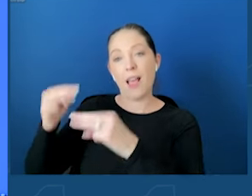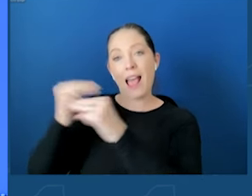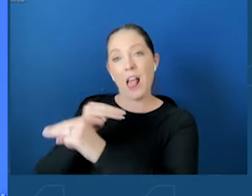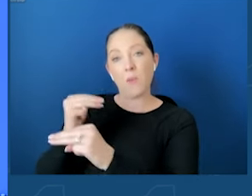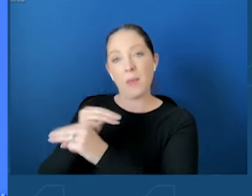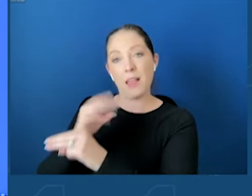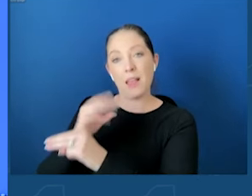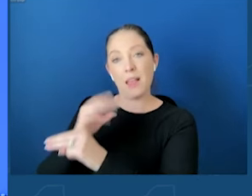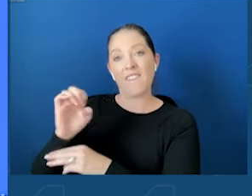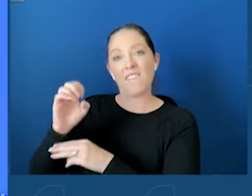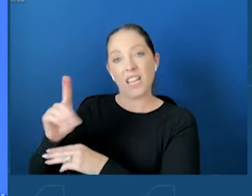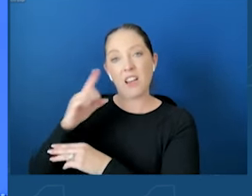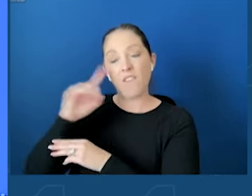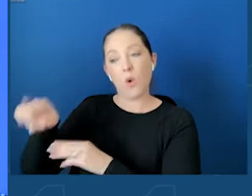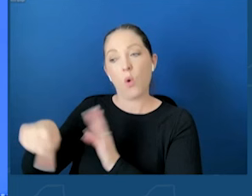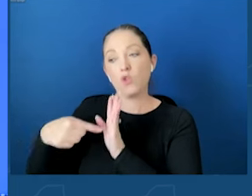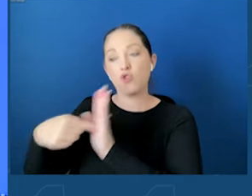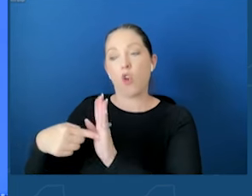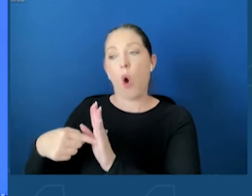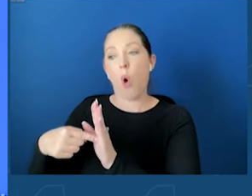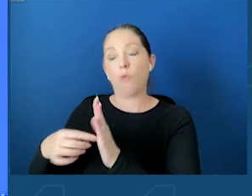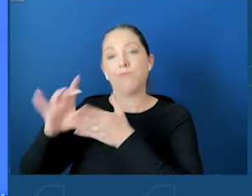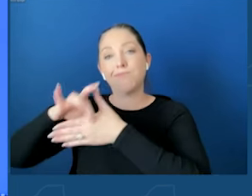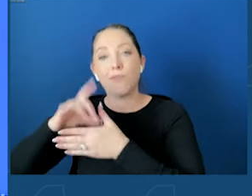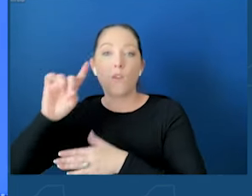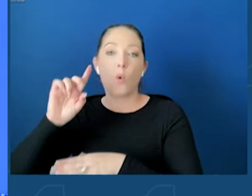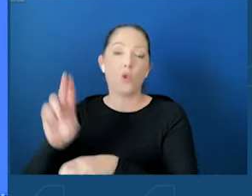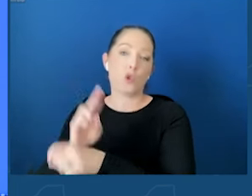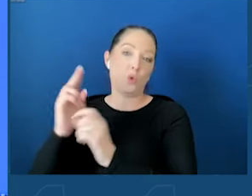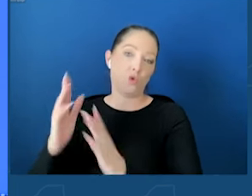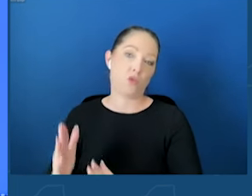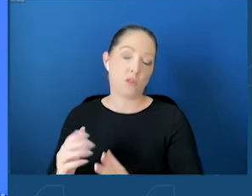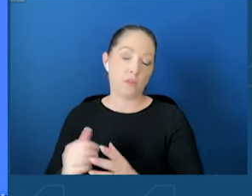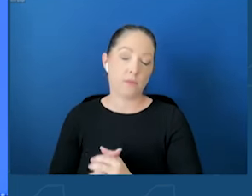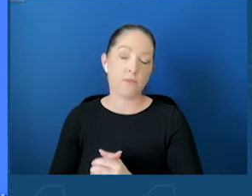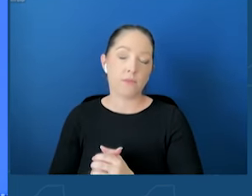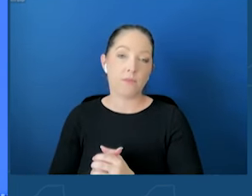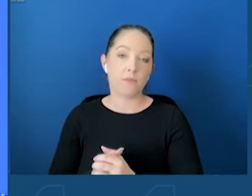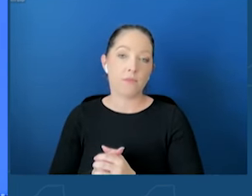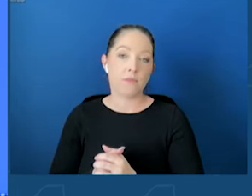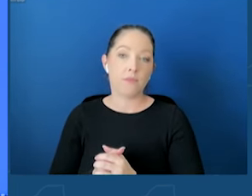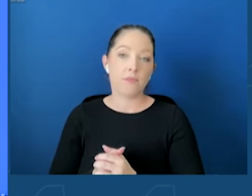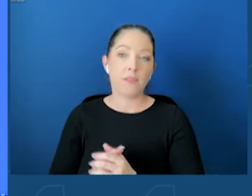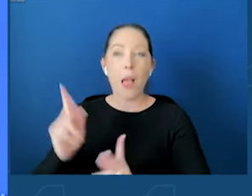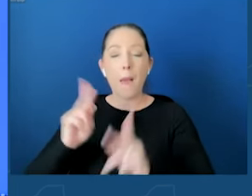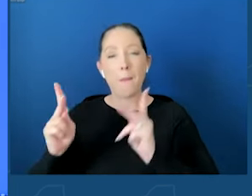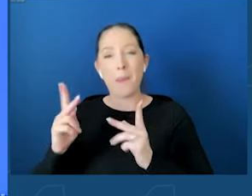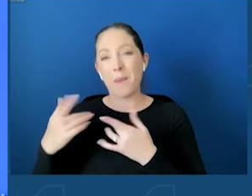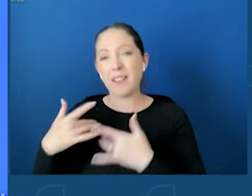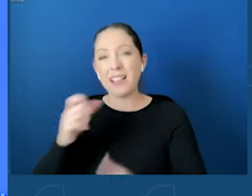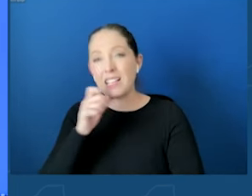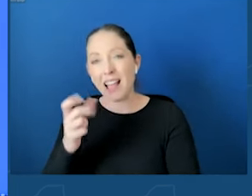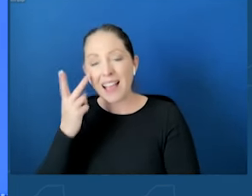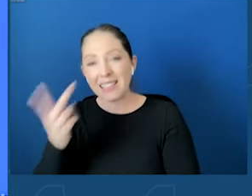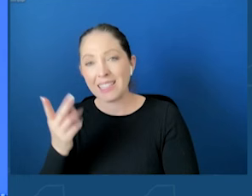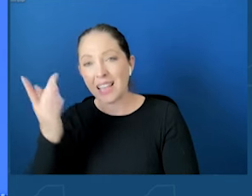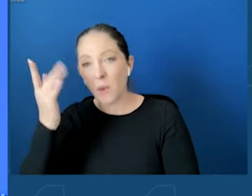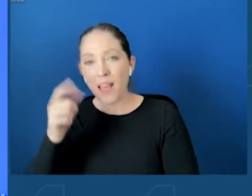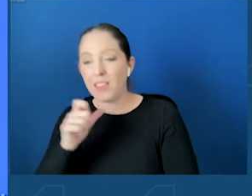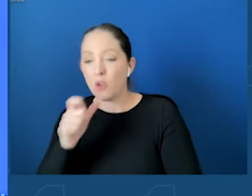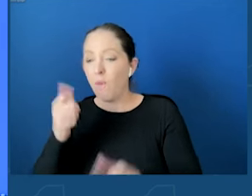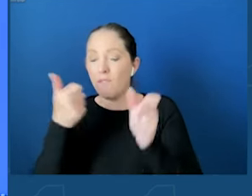users. Content that people would not otherwise see because they don't follow the original posters. This includes